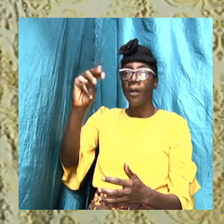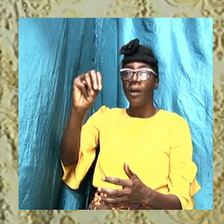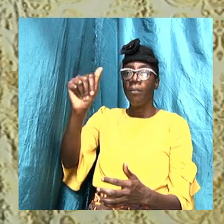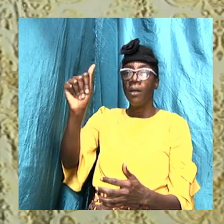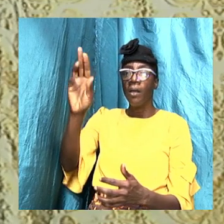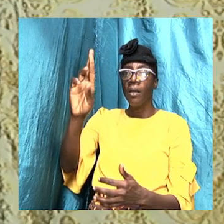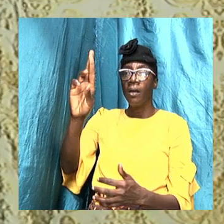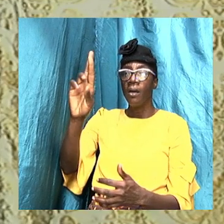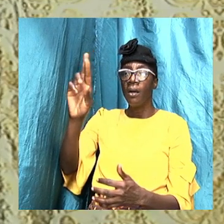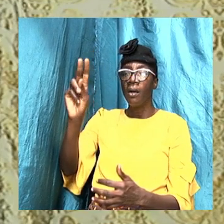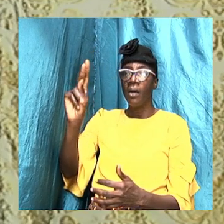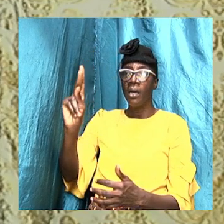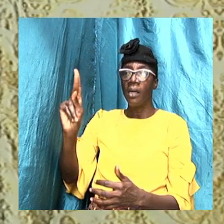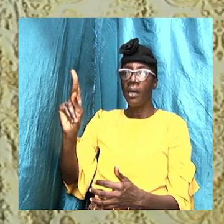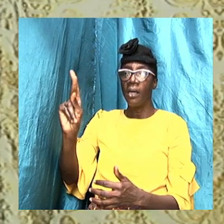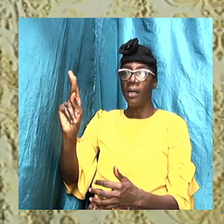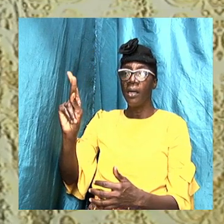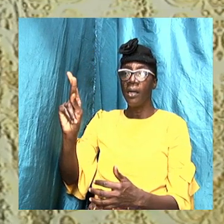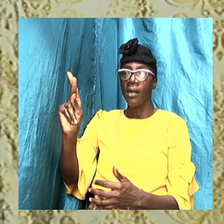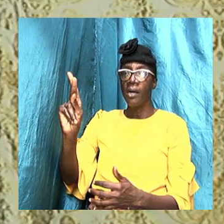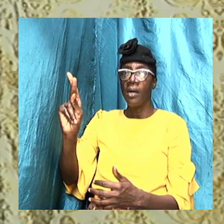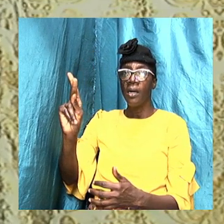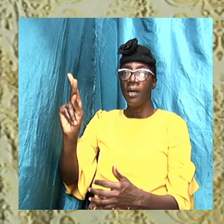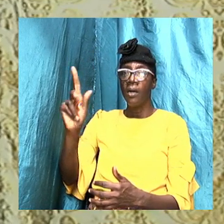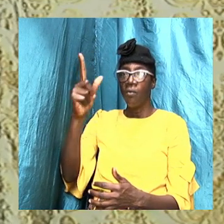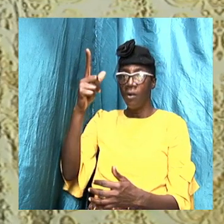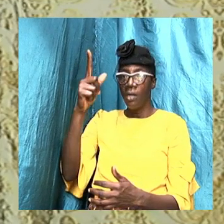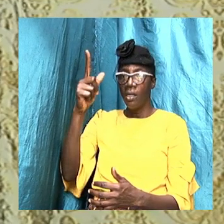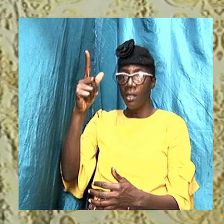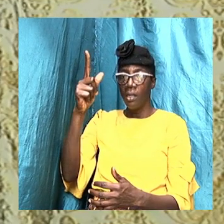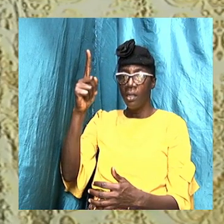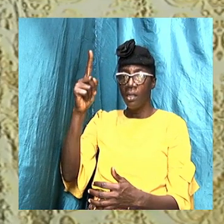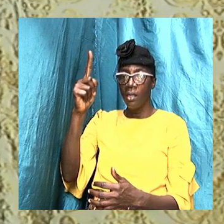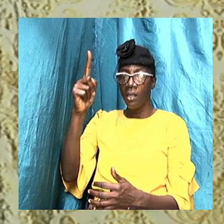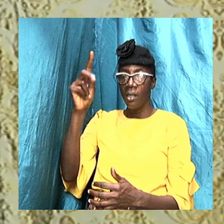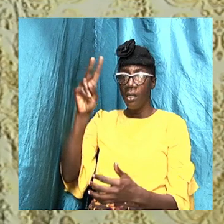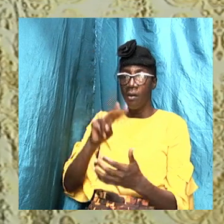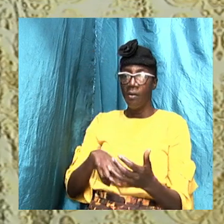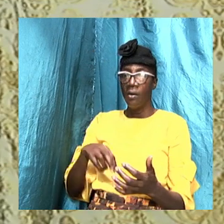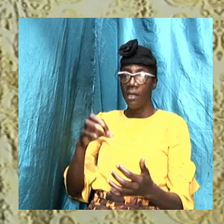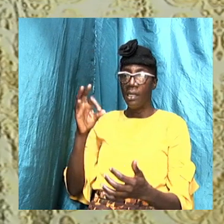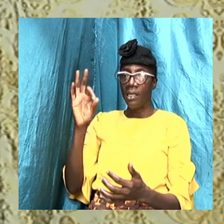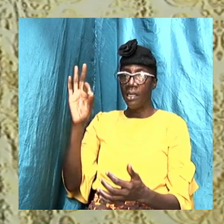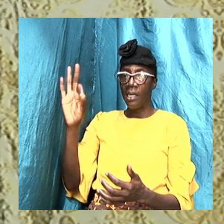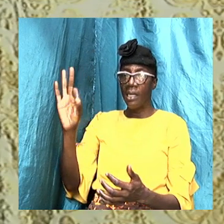1, verse 9.